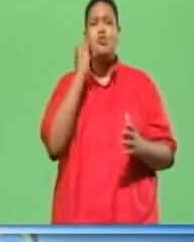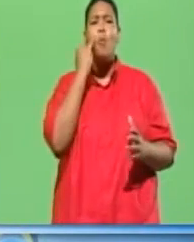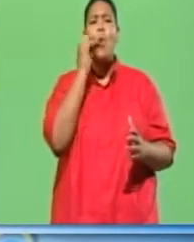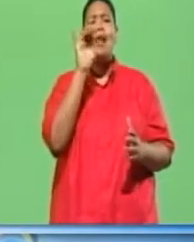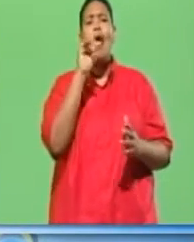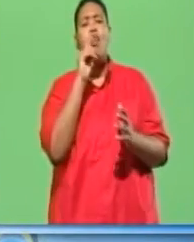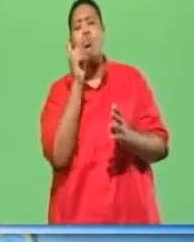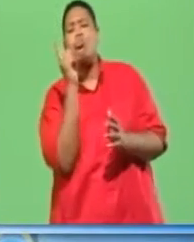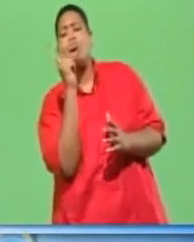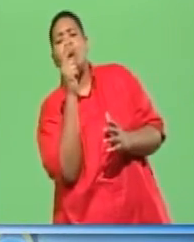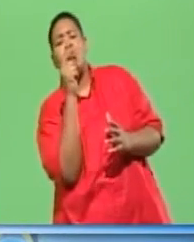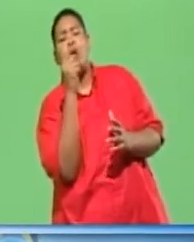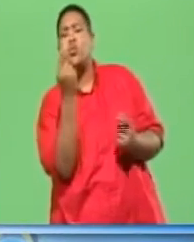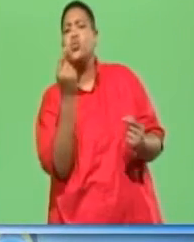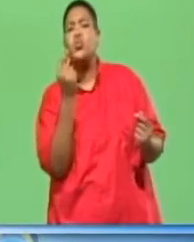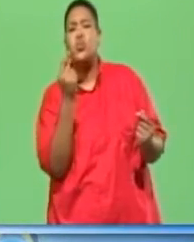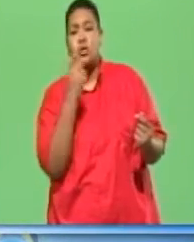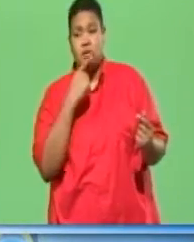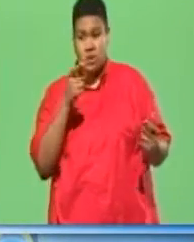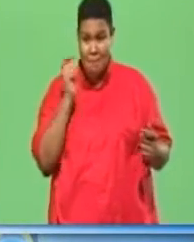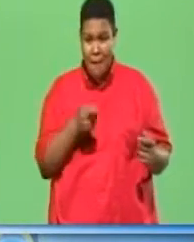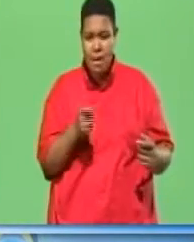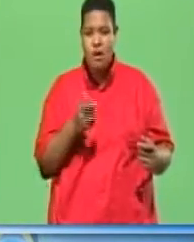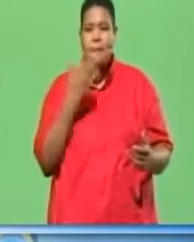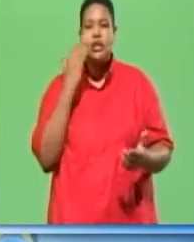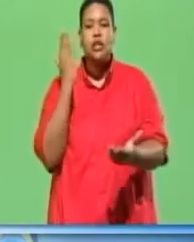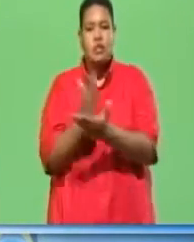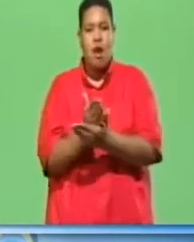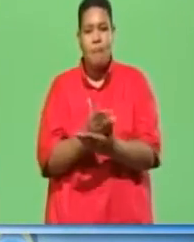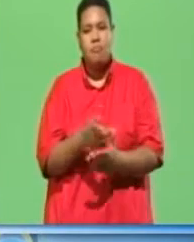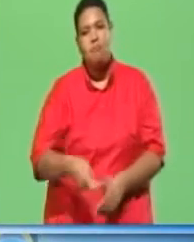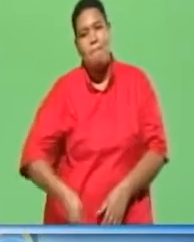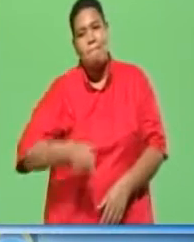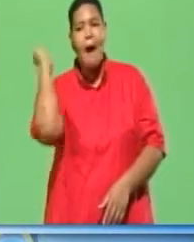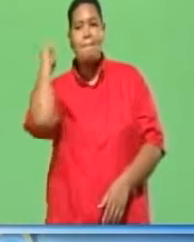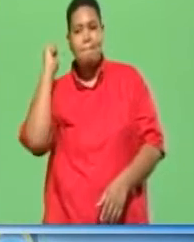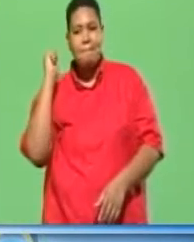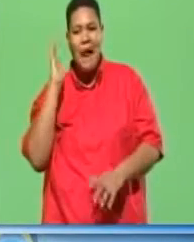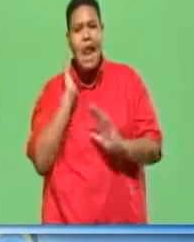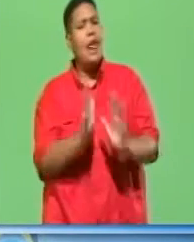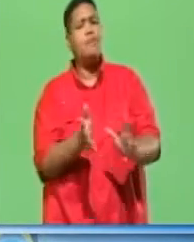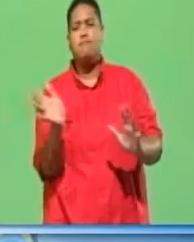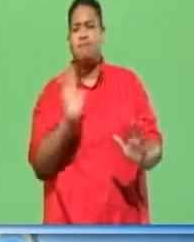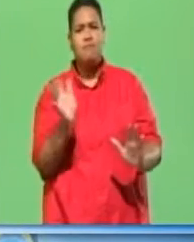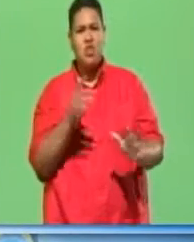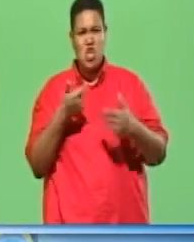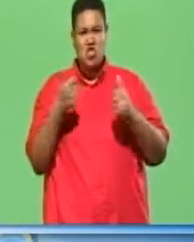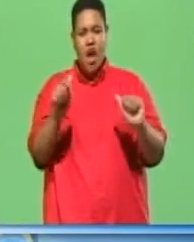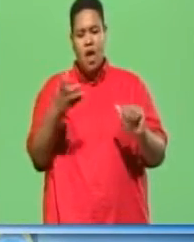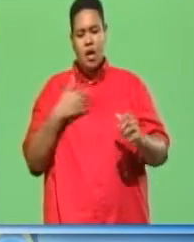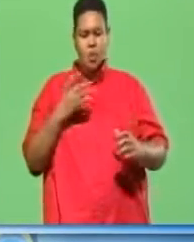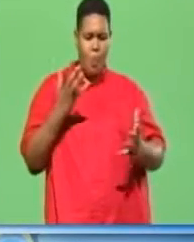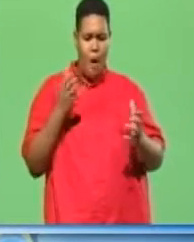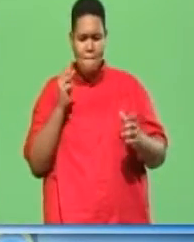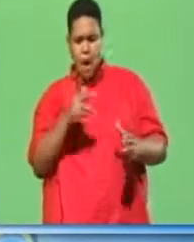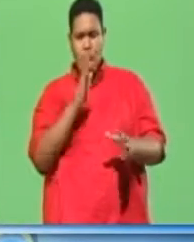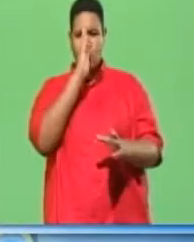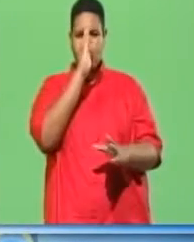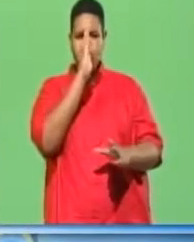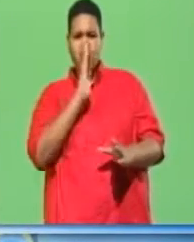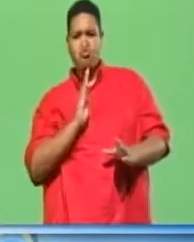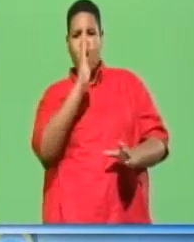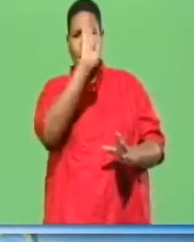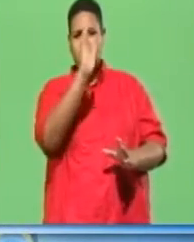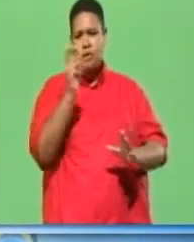If you bend a nail as you drive it, stop and remove it. Do not try to straighten a bent nail or continue to